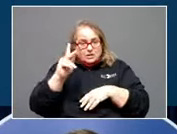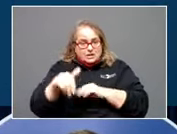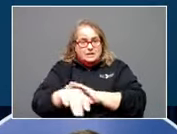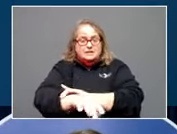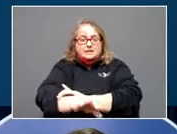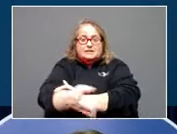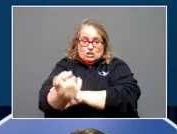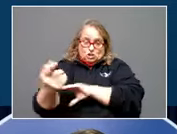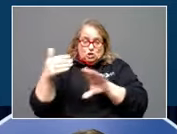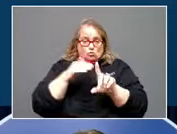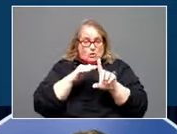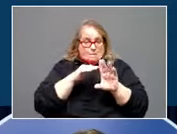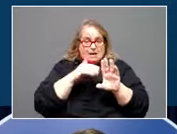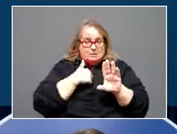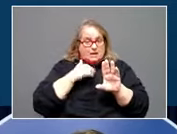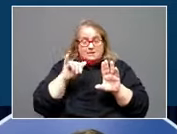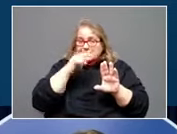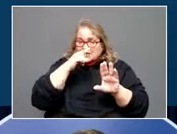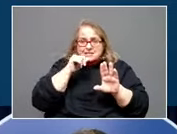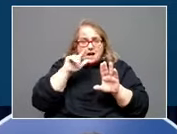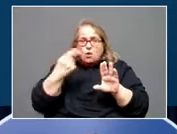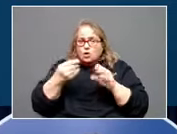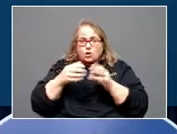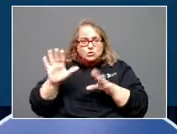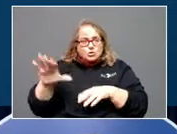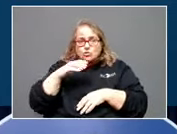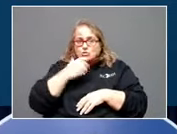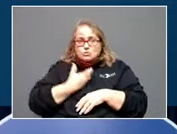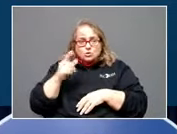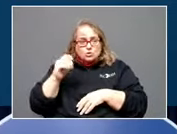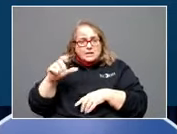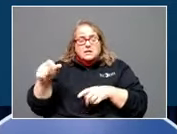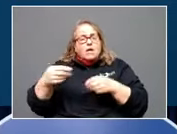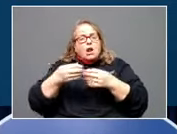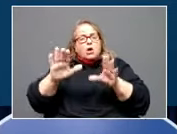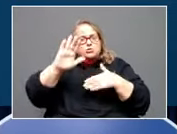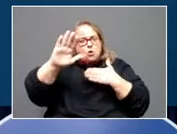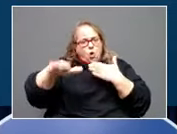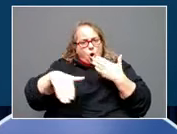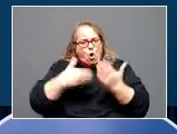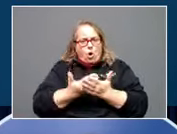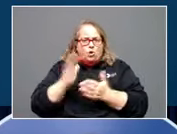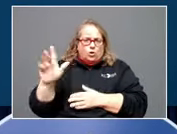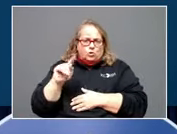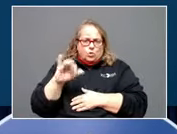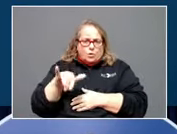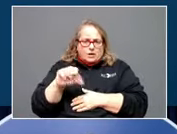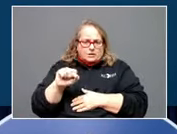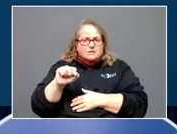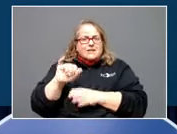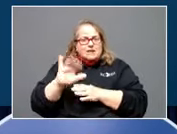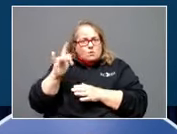kids didn't just lose their Christmas toys. They lost all their toys. And that's why she launched the western Kentucky